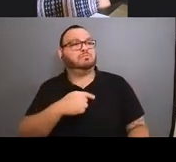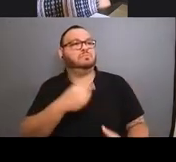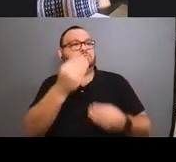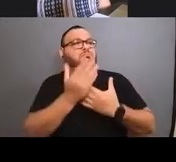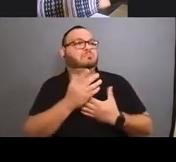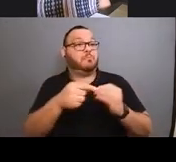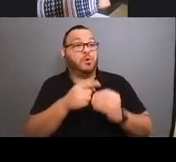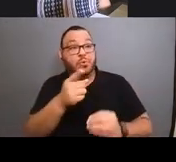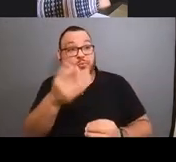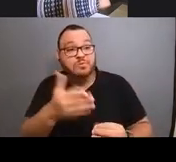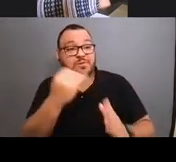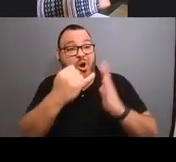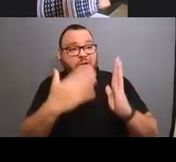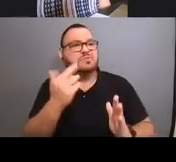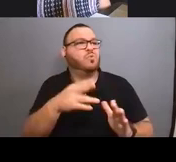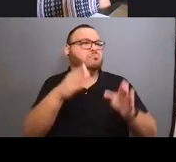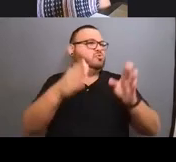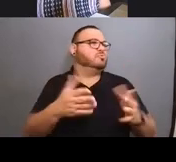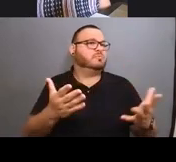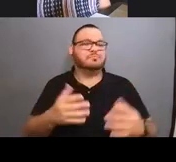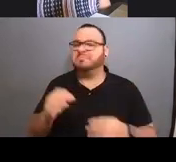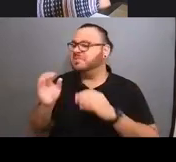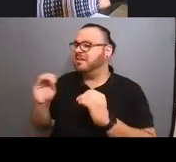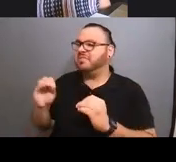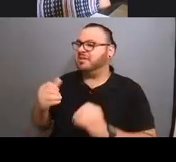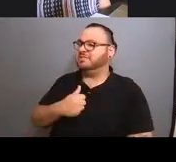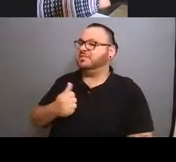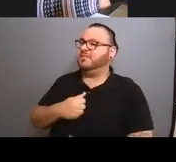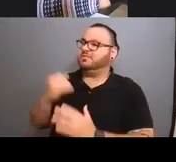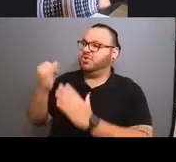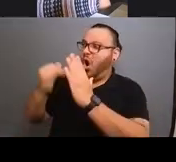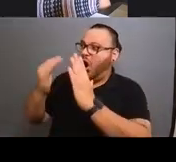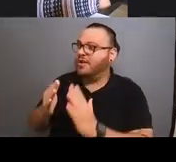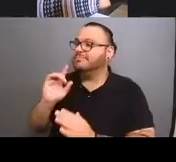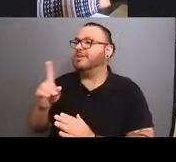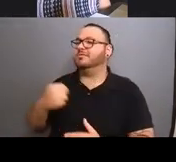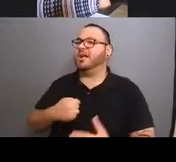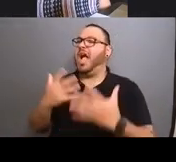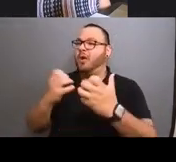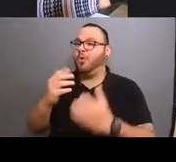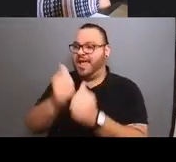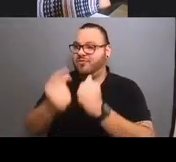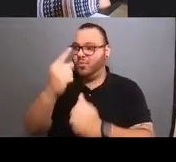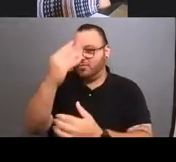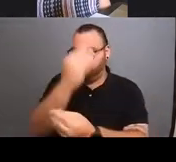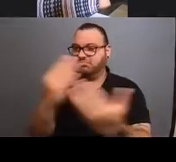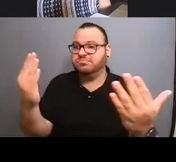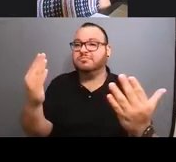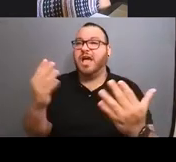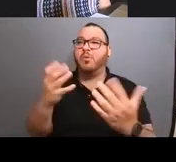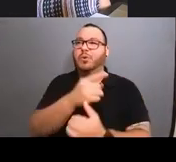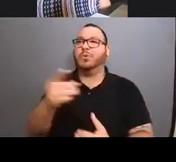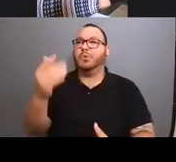person? Um, nothing about me as an artist, but I want you to know everyone watching this, that